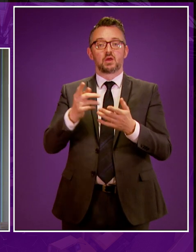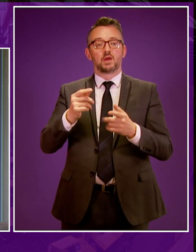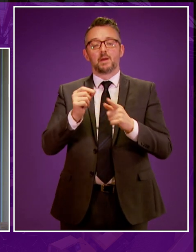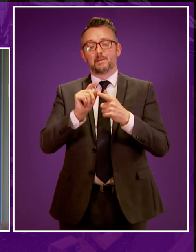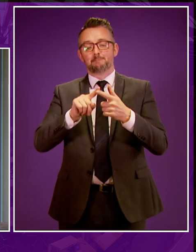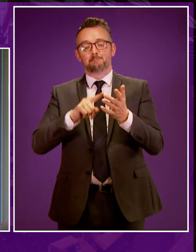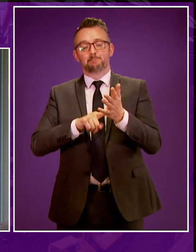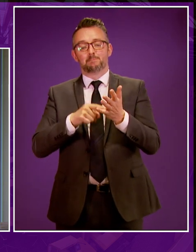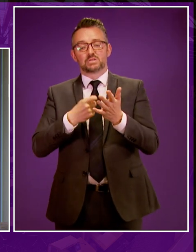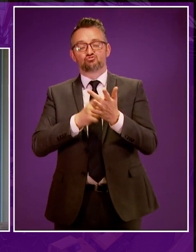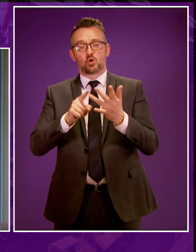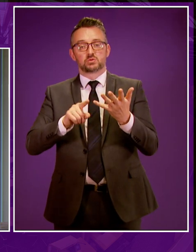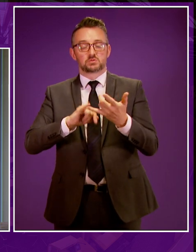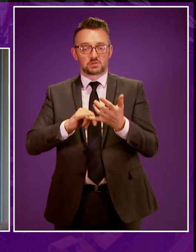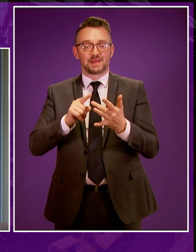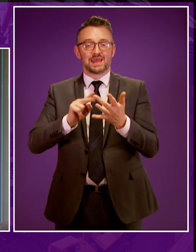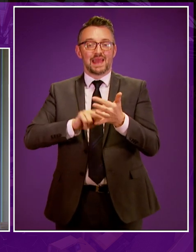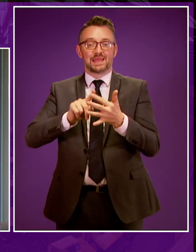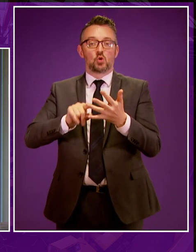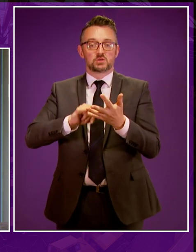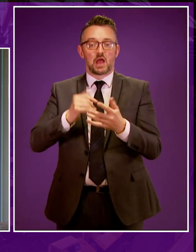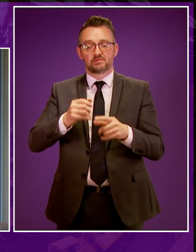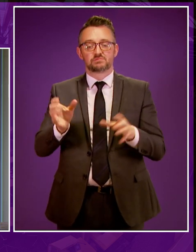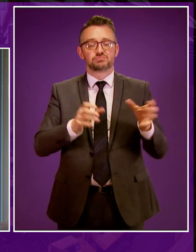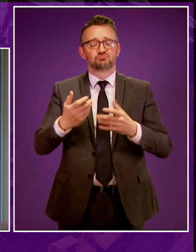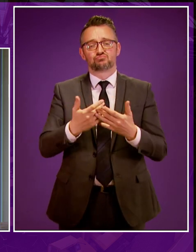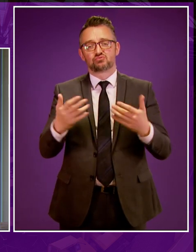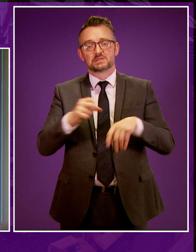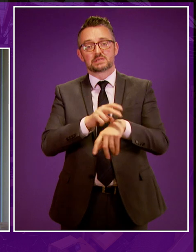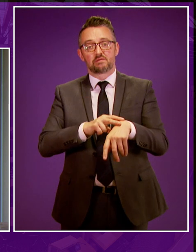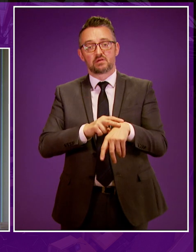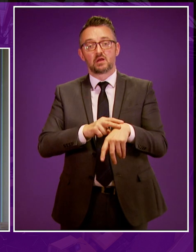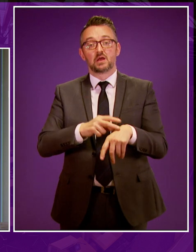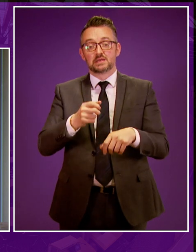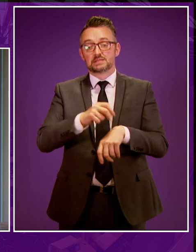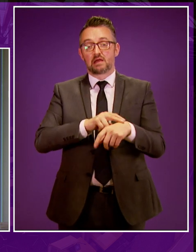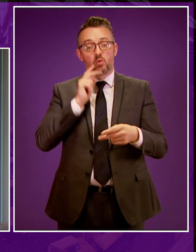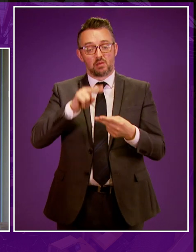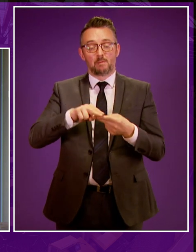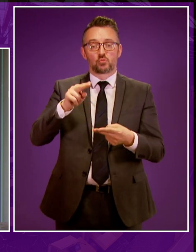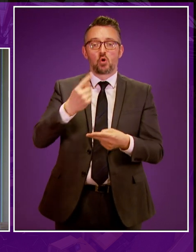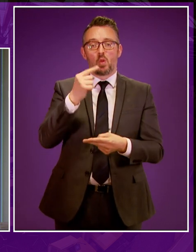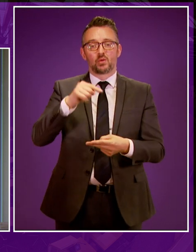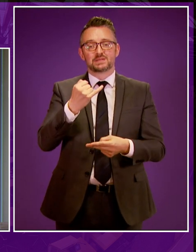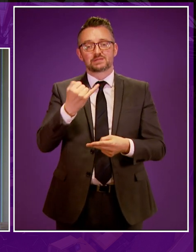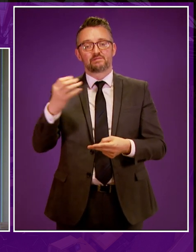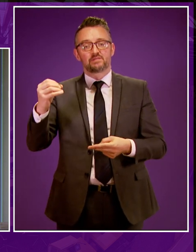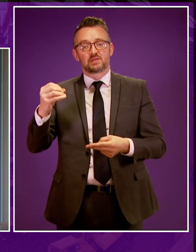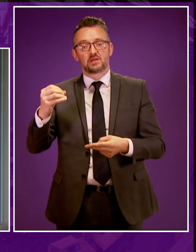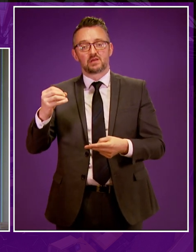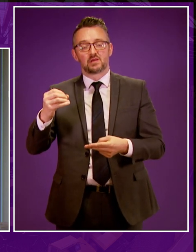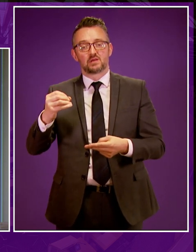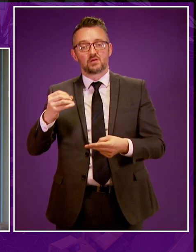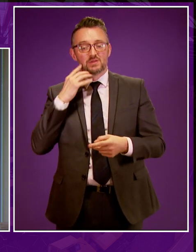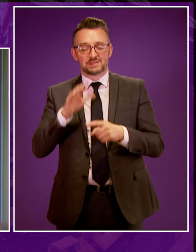Petro-INEOS, currently employ around 1,350 people, this figure expected to rise to around 1,650 with the acquisition by